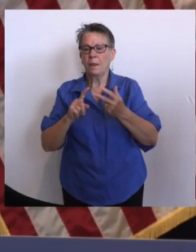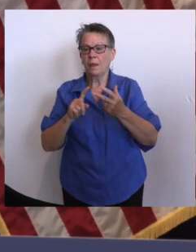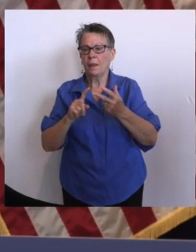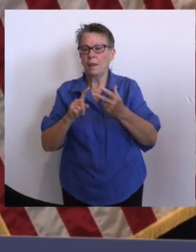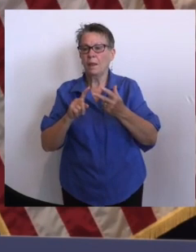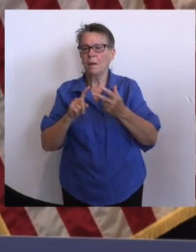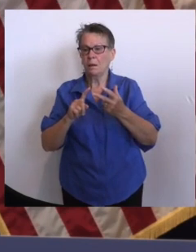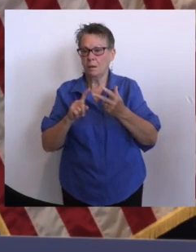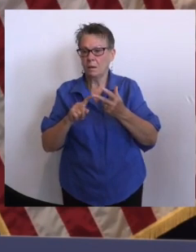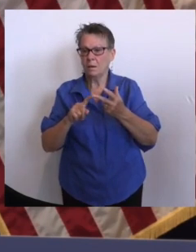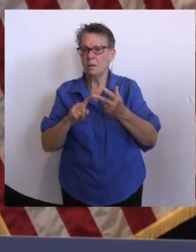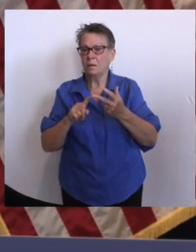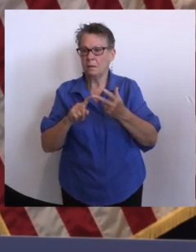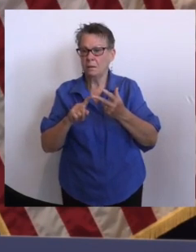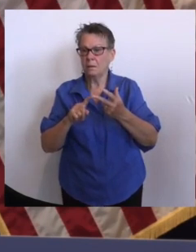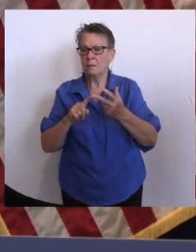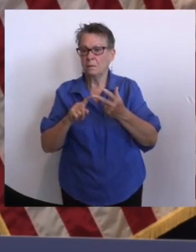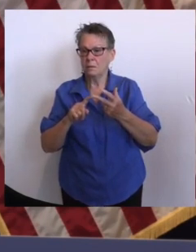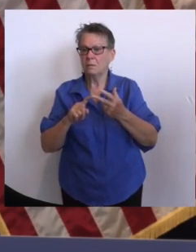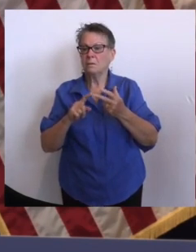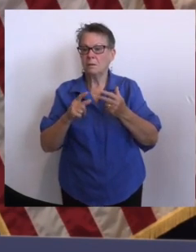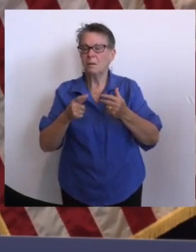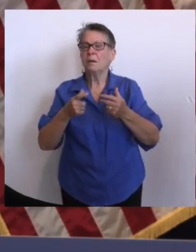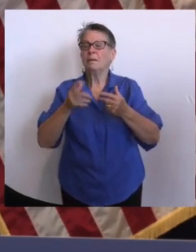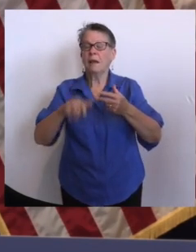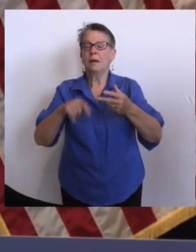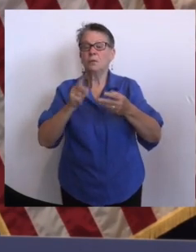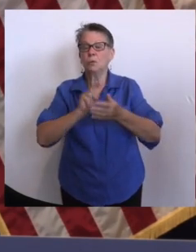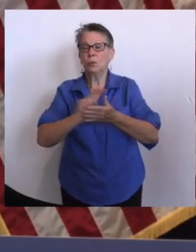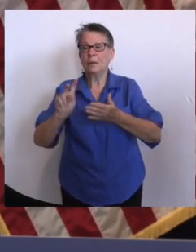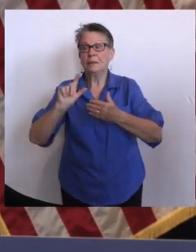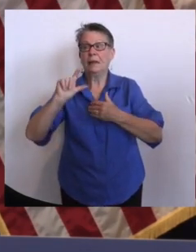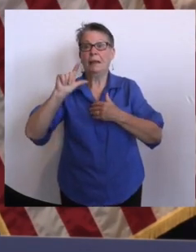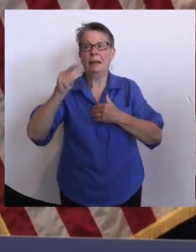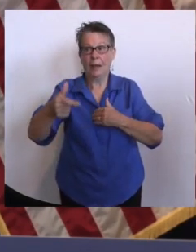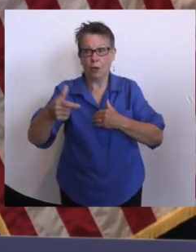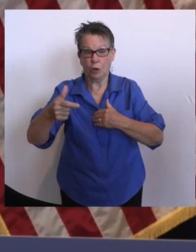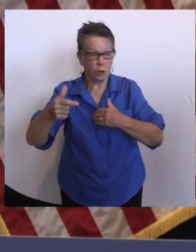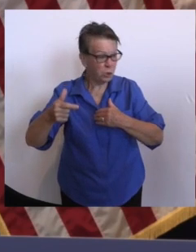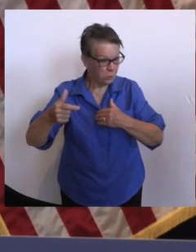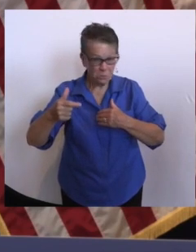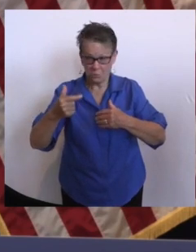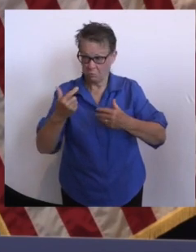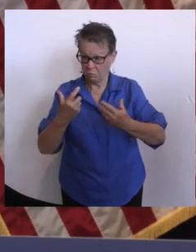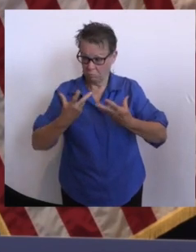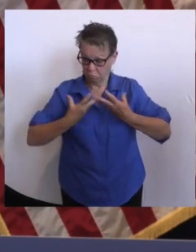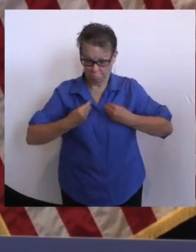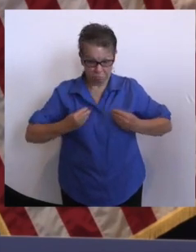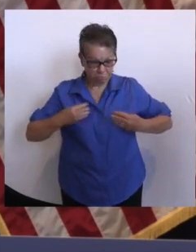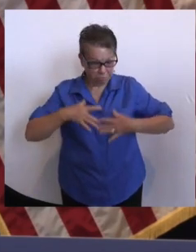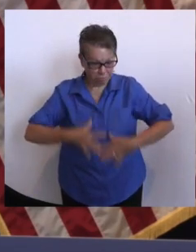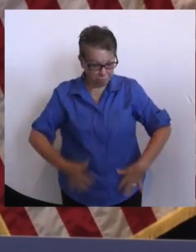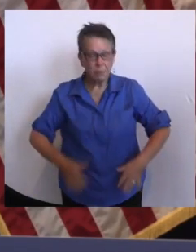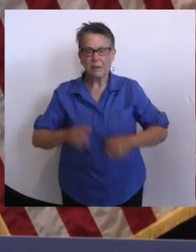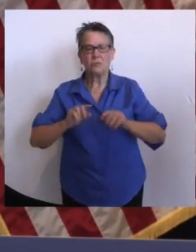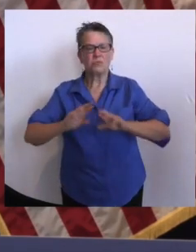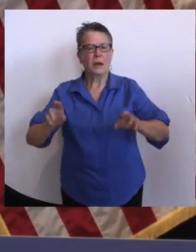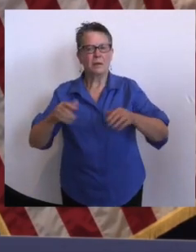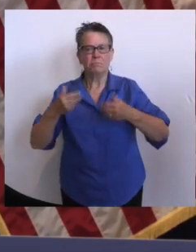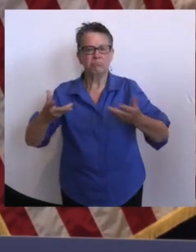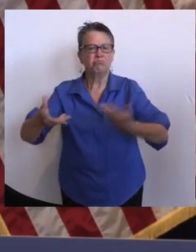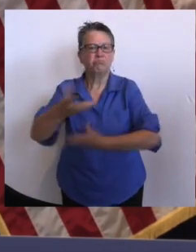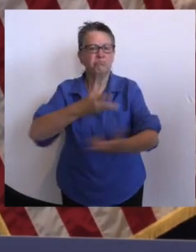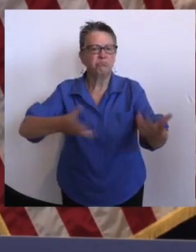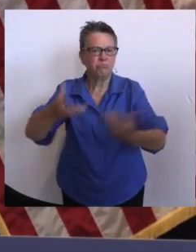vaccinated, to also decrease hospitalizations and death from COVID-19, and to keep our schools and the